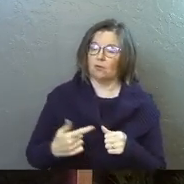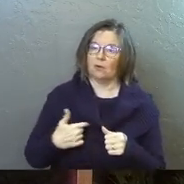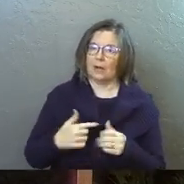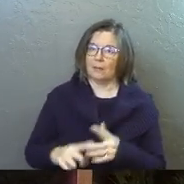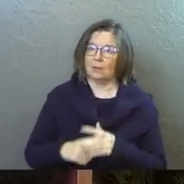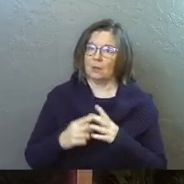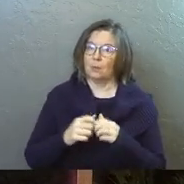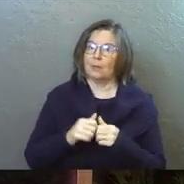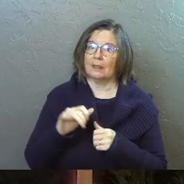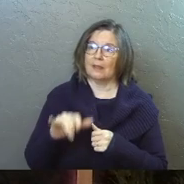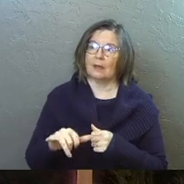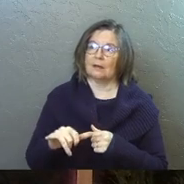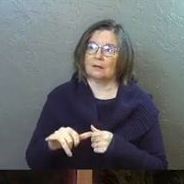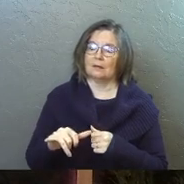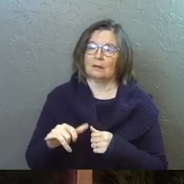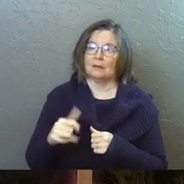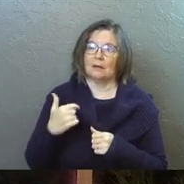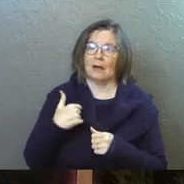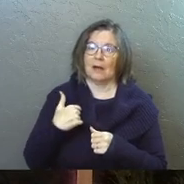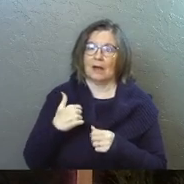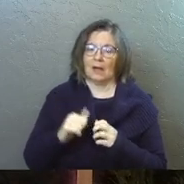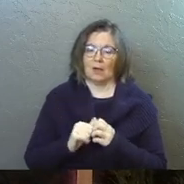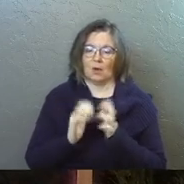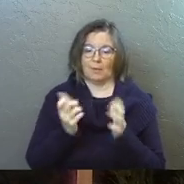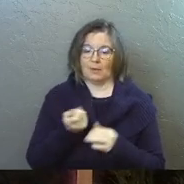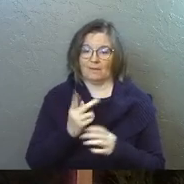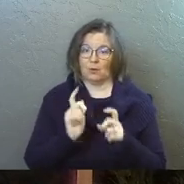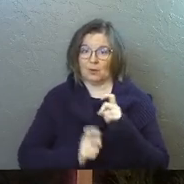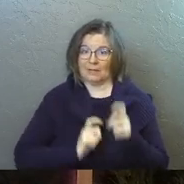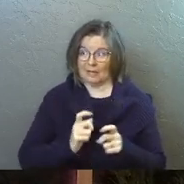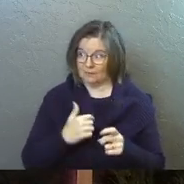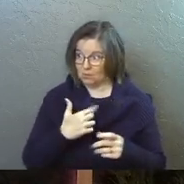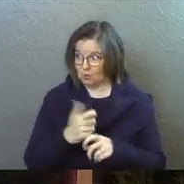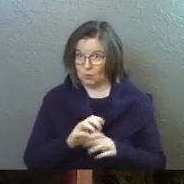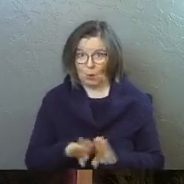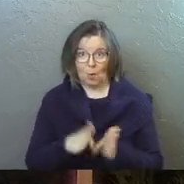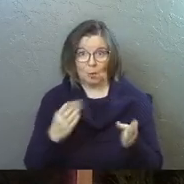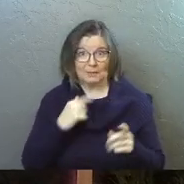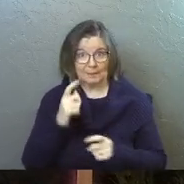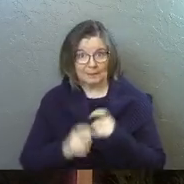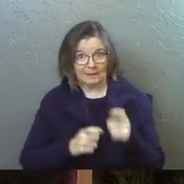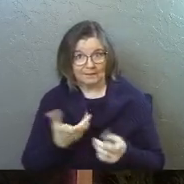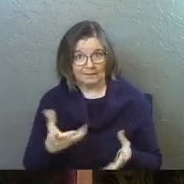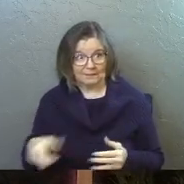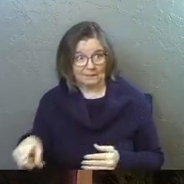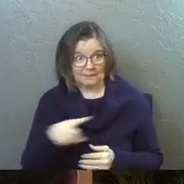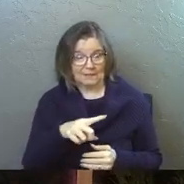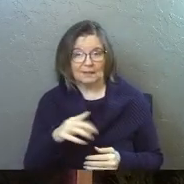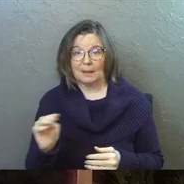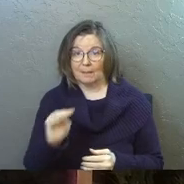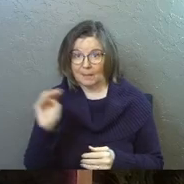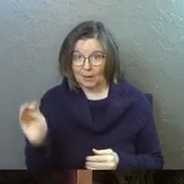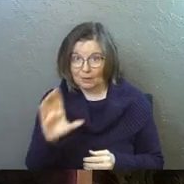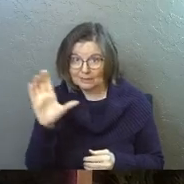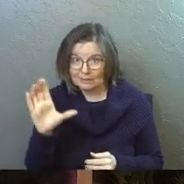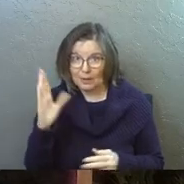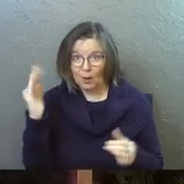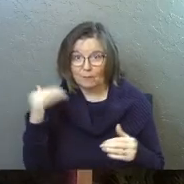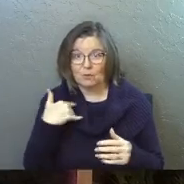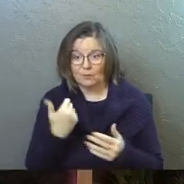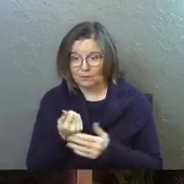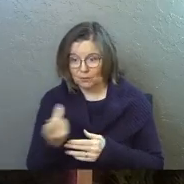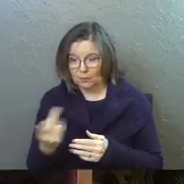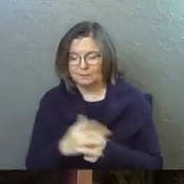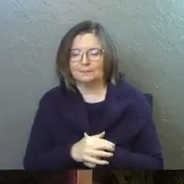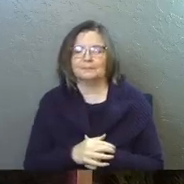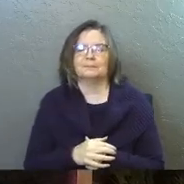I'll begin with is that I unwrapped a few gifts. Did you unwrap some gifts? Merry Christmas. Hopefully you